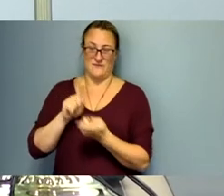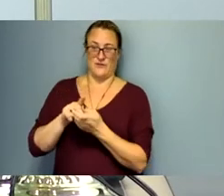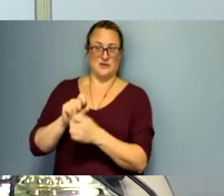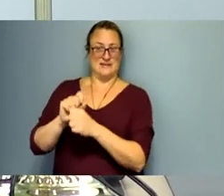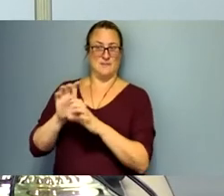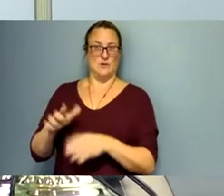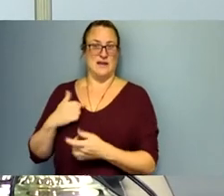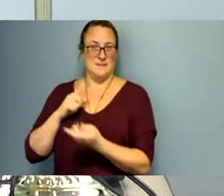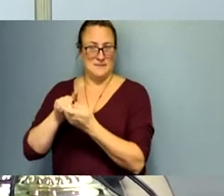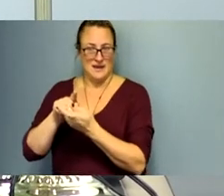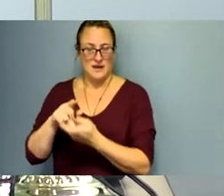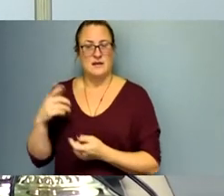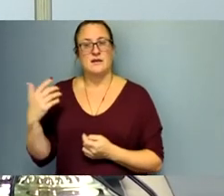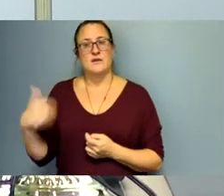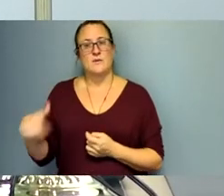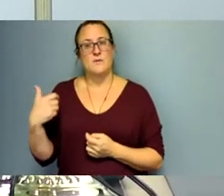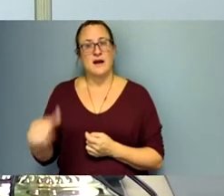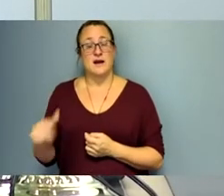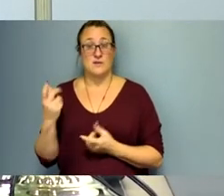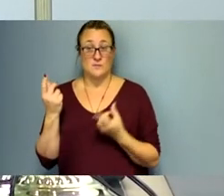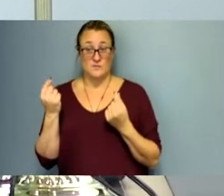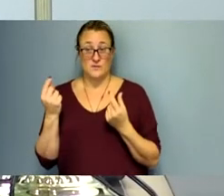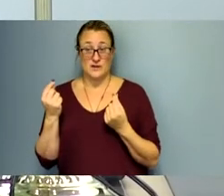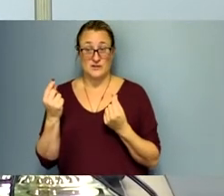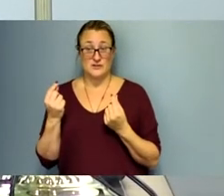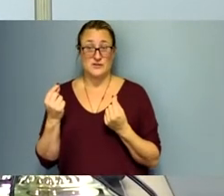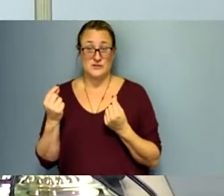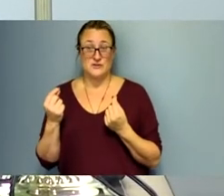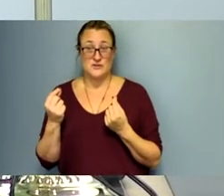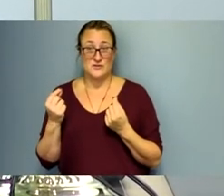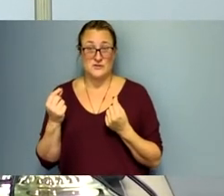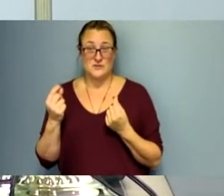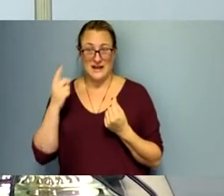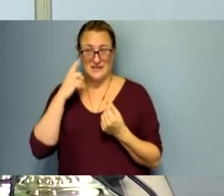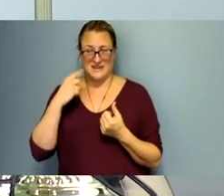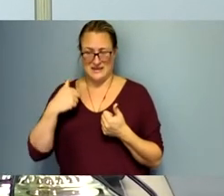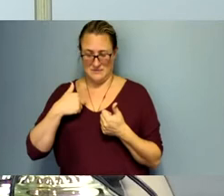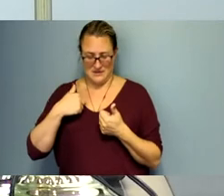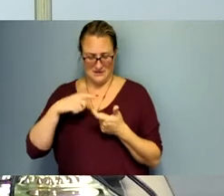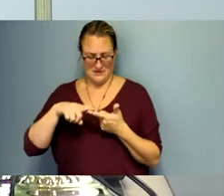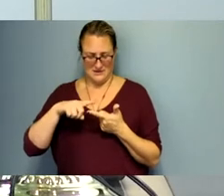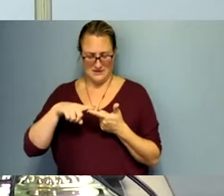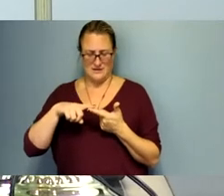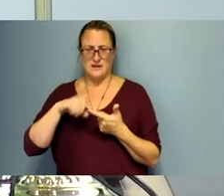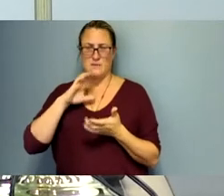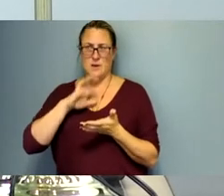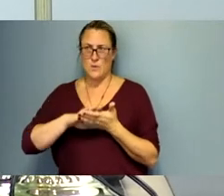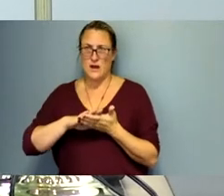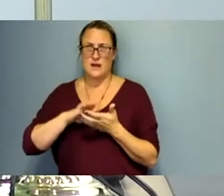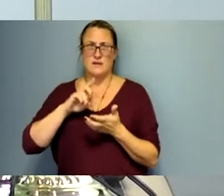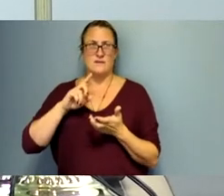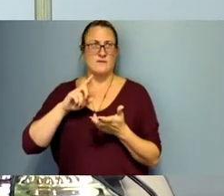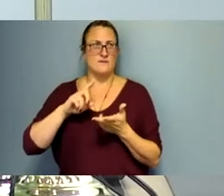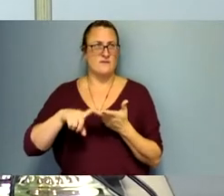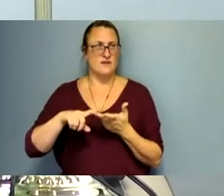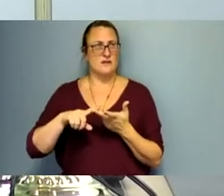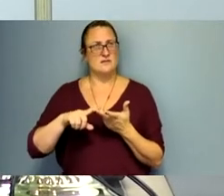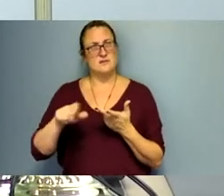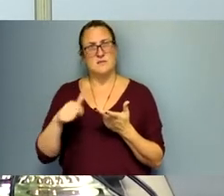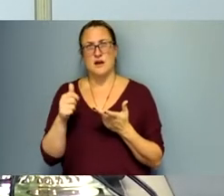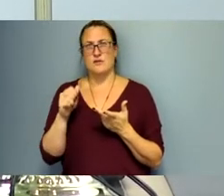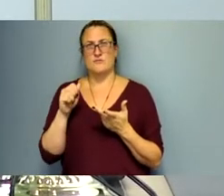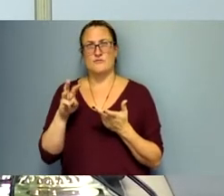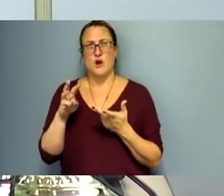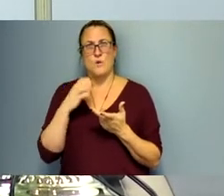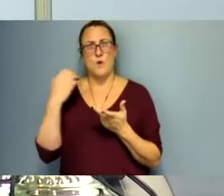to um have myself um i think i brought my wife and and uh uh some of the other row officers were here